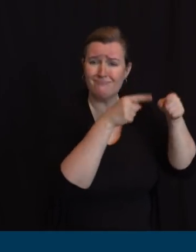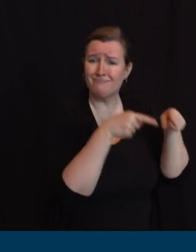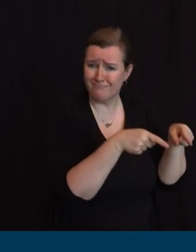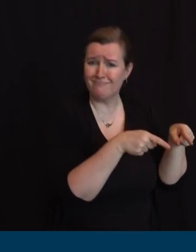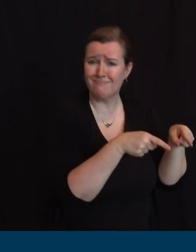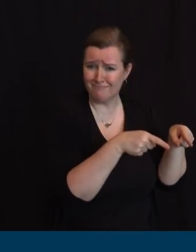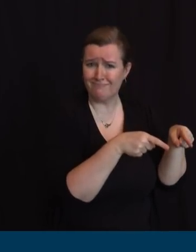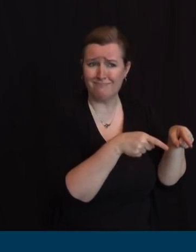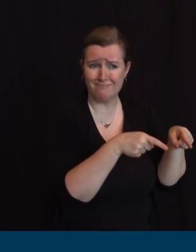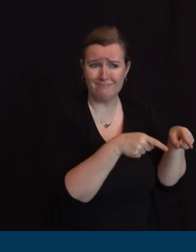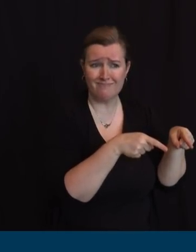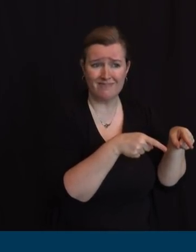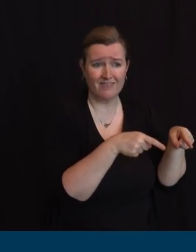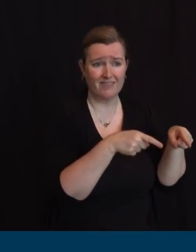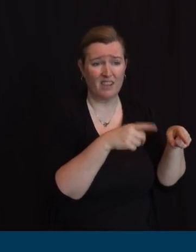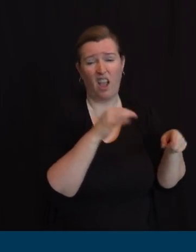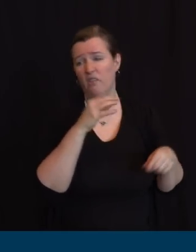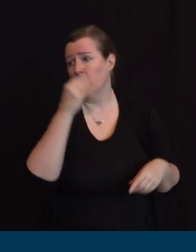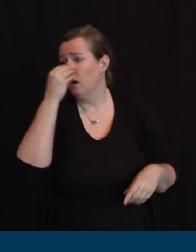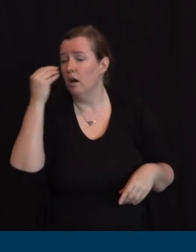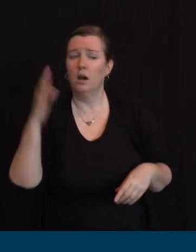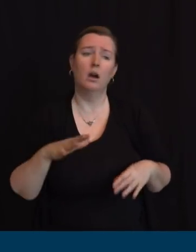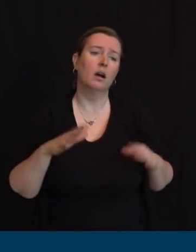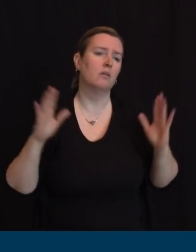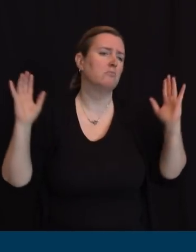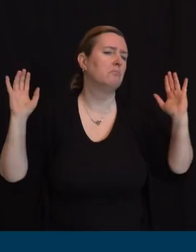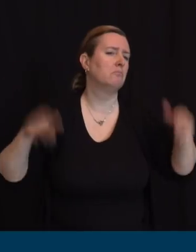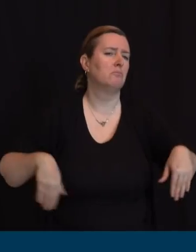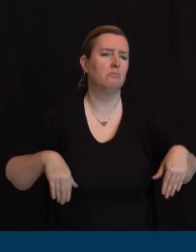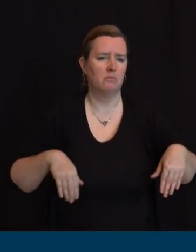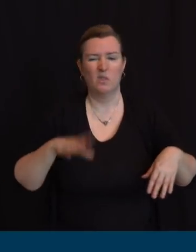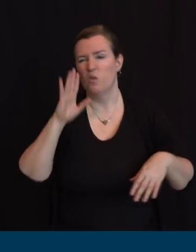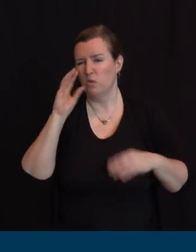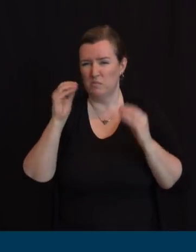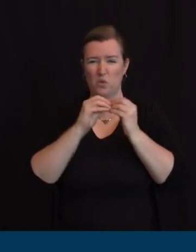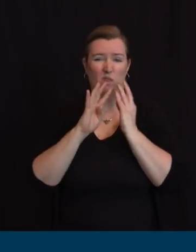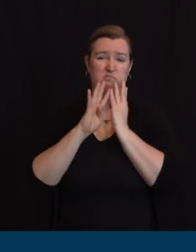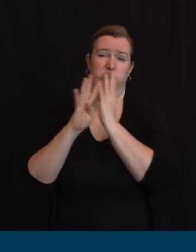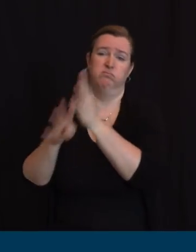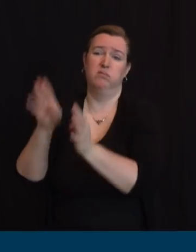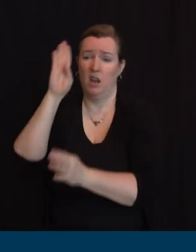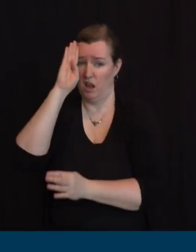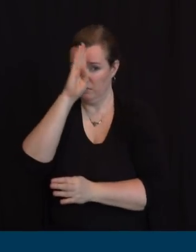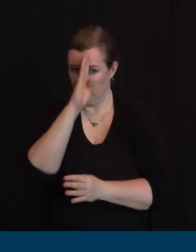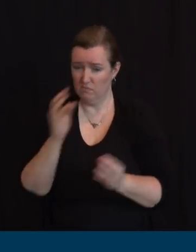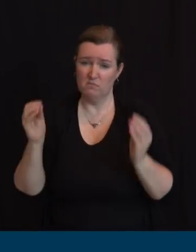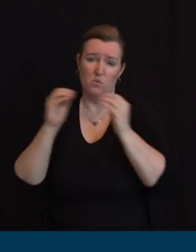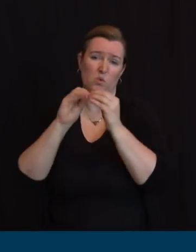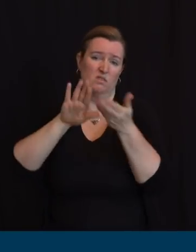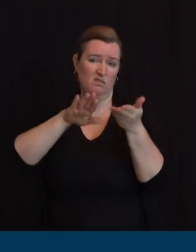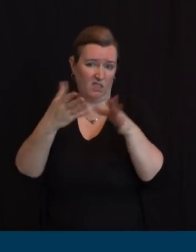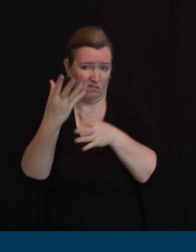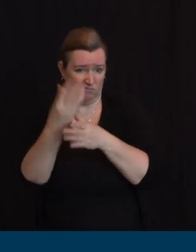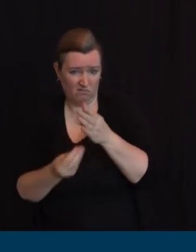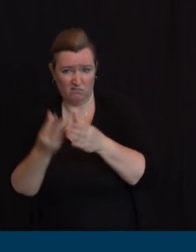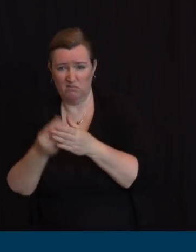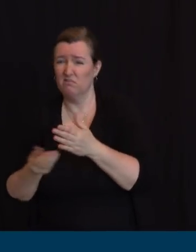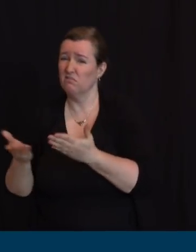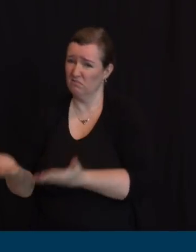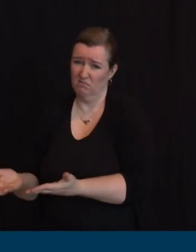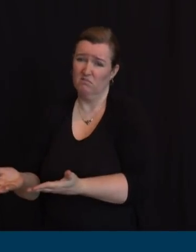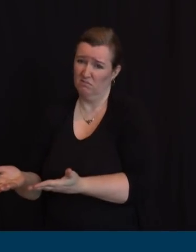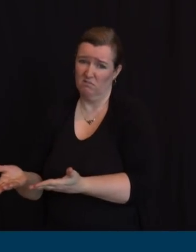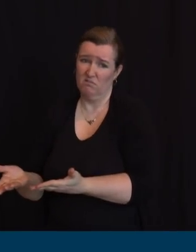can forget that it is our behavior which is the most important factor in a lot of the capacity